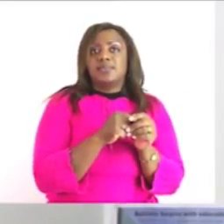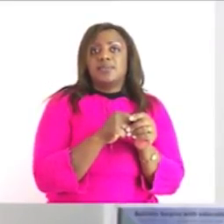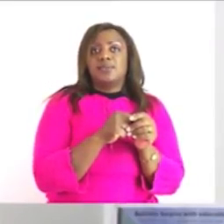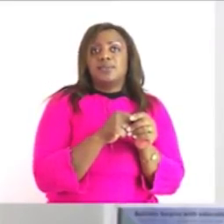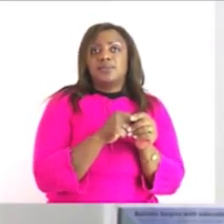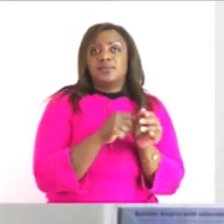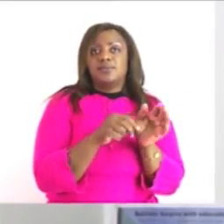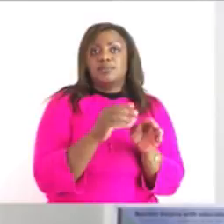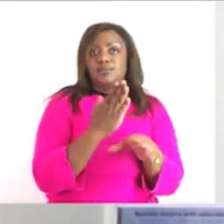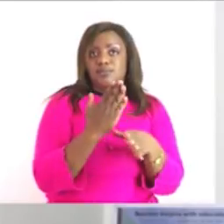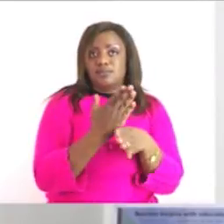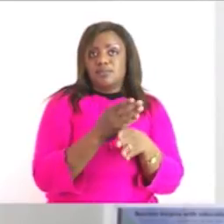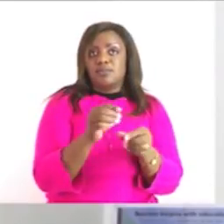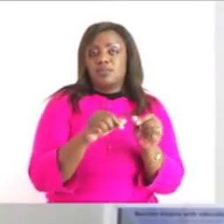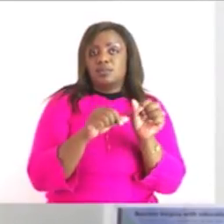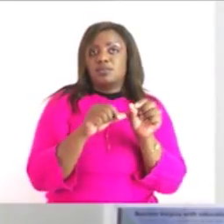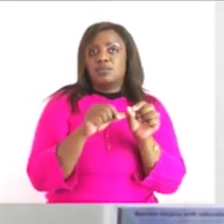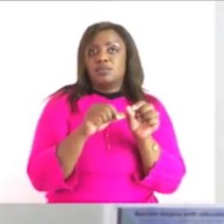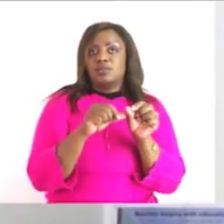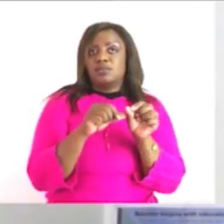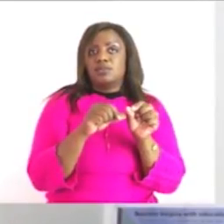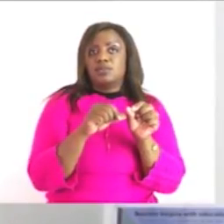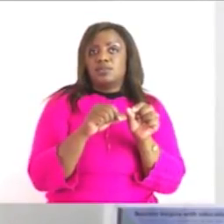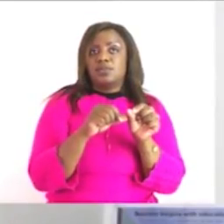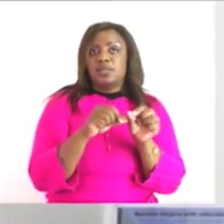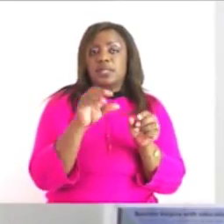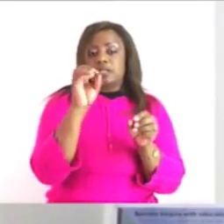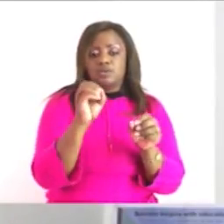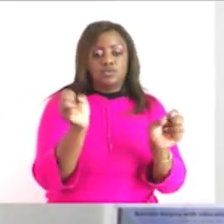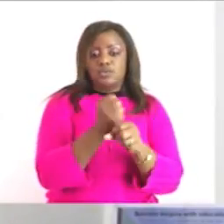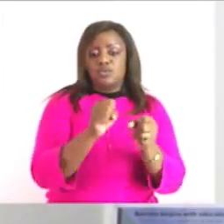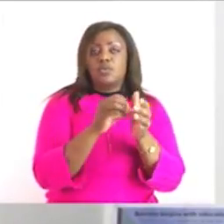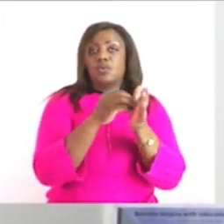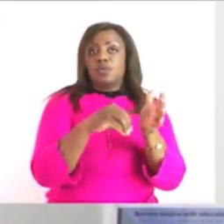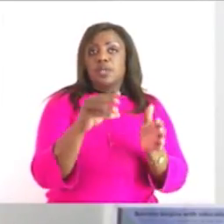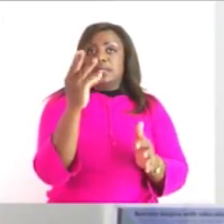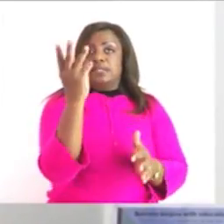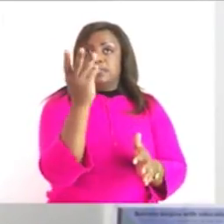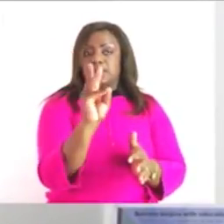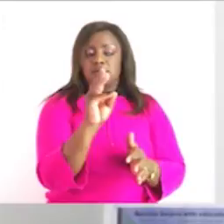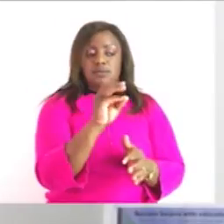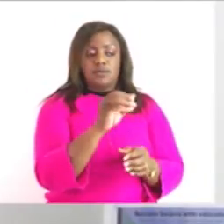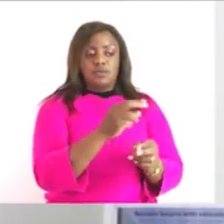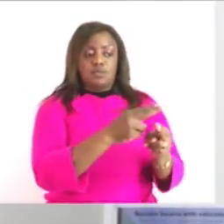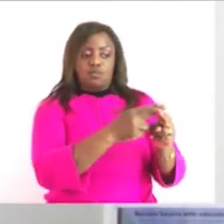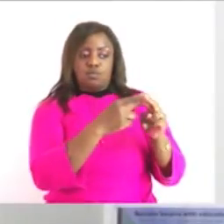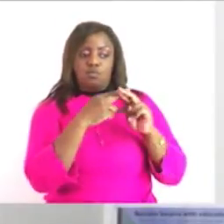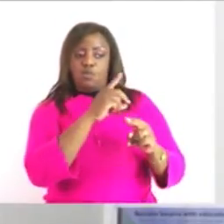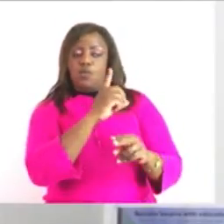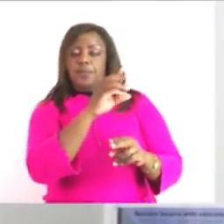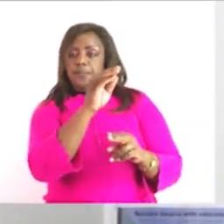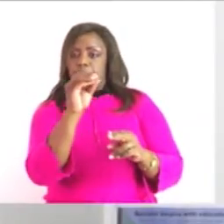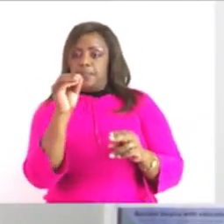we have 10 here so we'll having 10 minus 4 is 10 minus